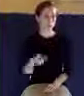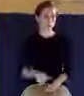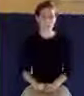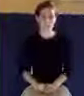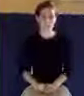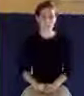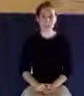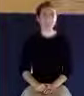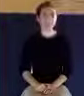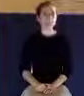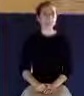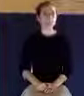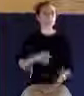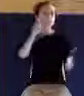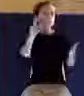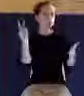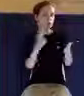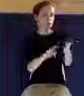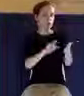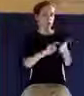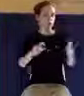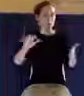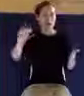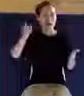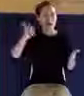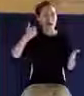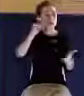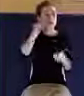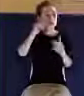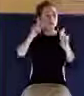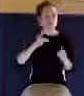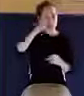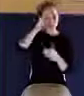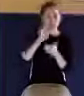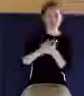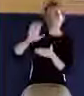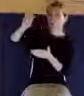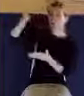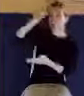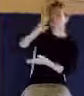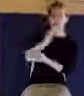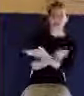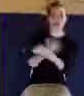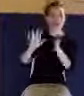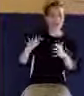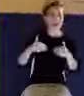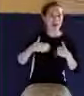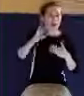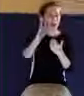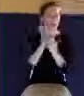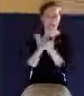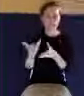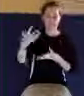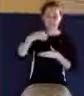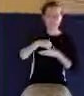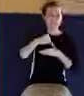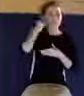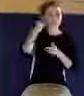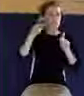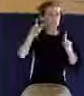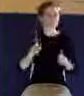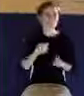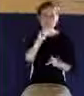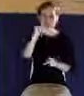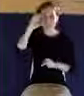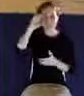Look in verse number 10. He that believeth on the Son of God hath the witness in himself. He that believeth not God hath